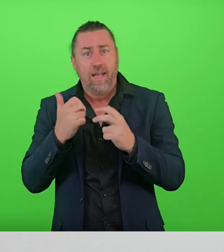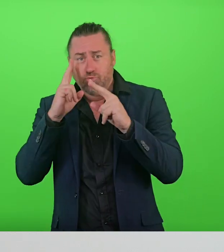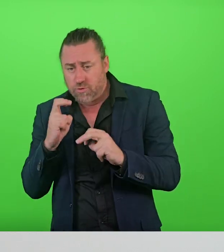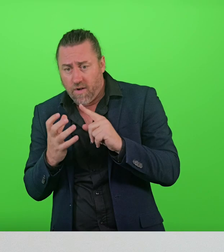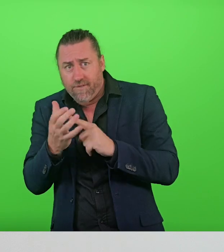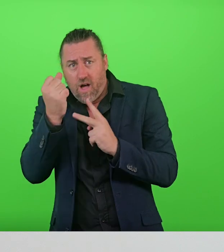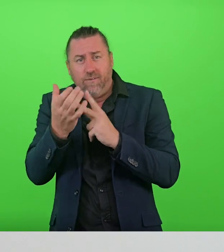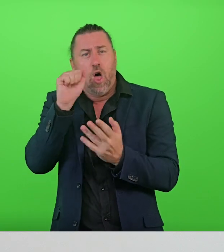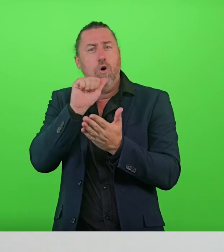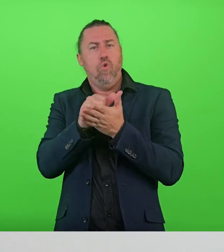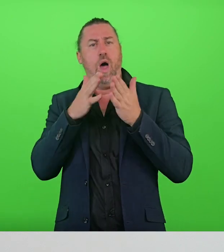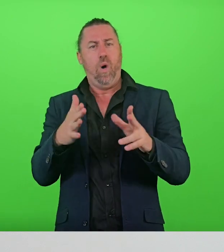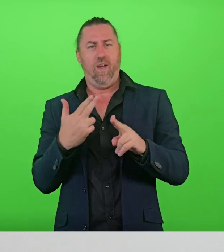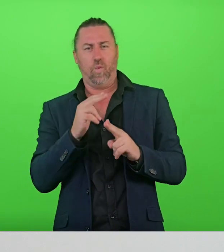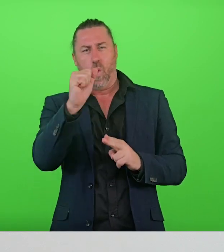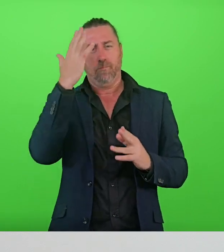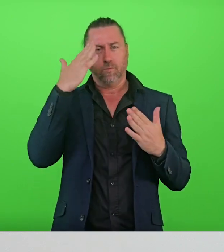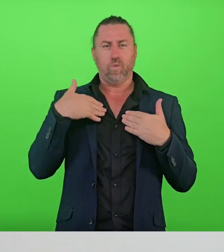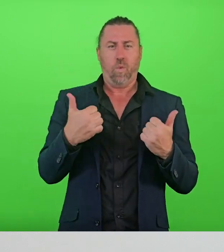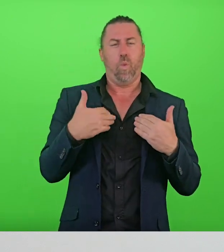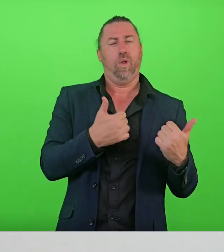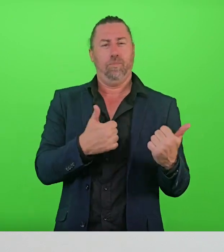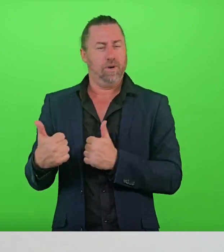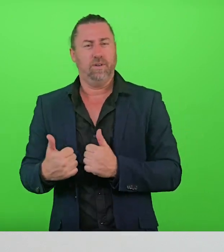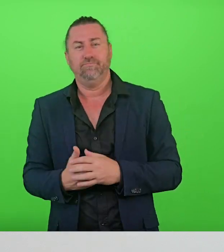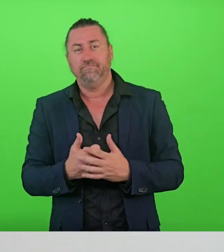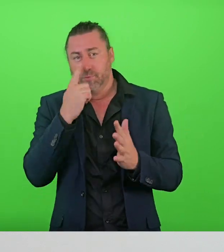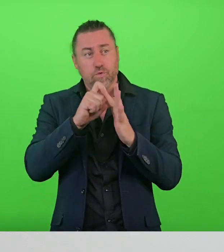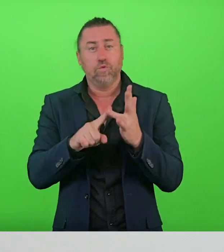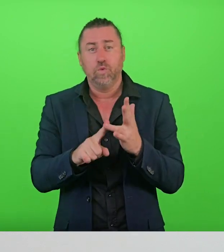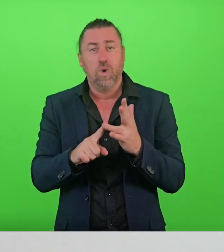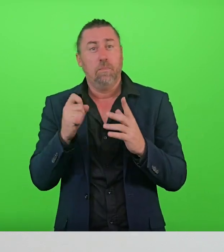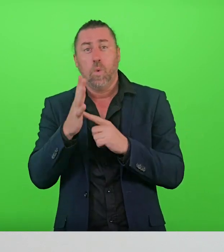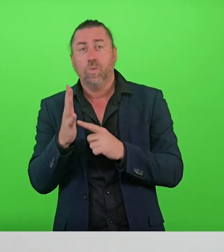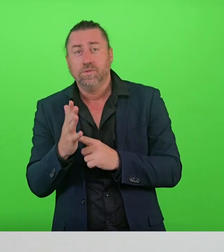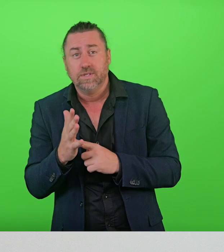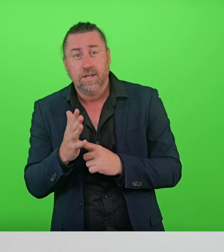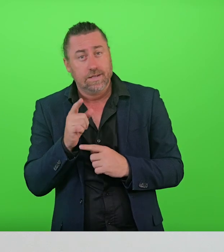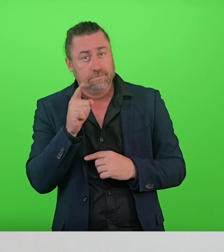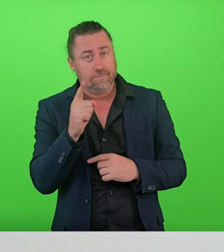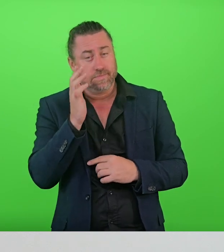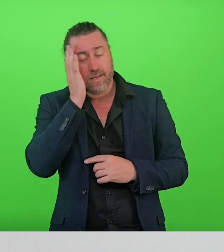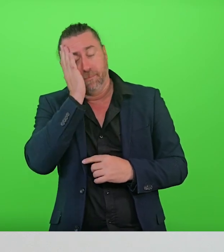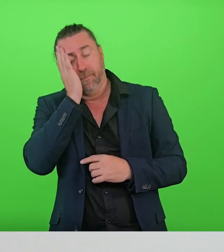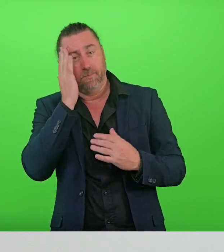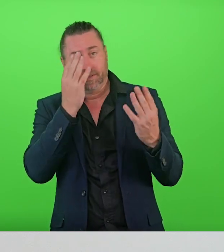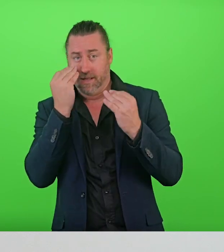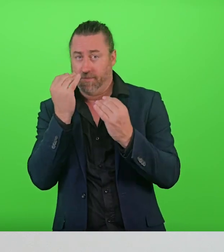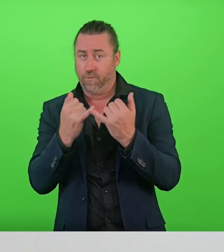and maintain your mental health and wellbeing. These include, firstly, getting enough sleep.